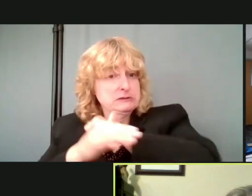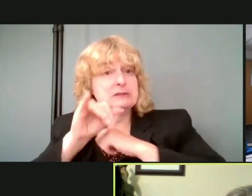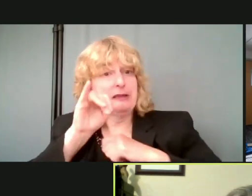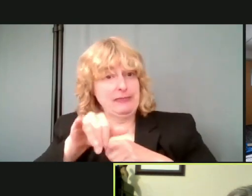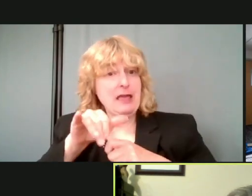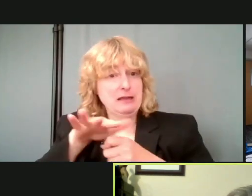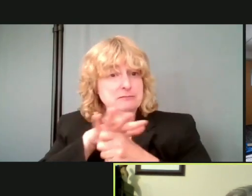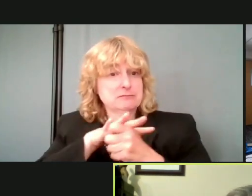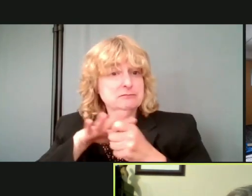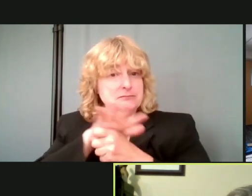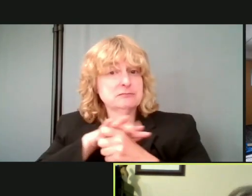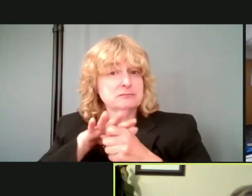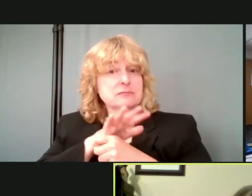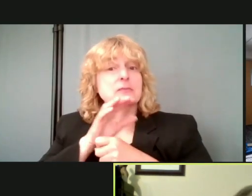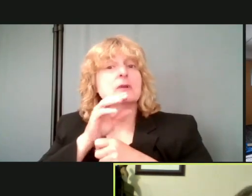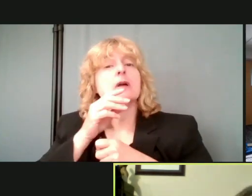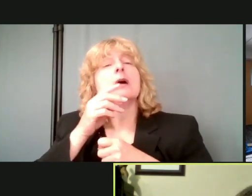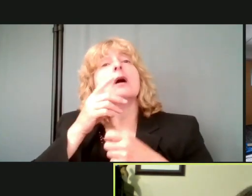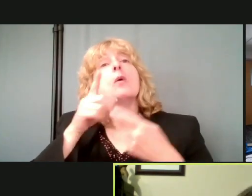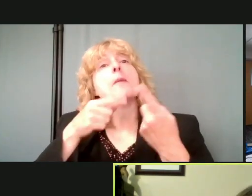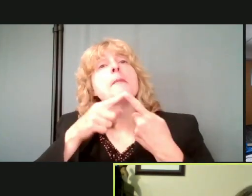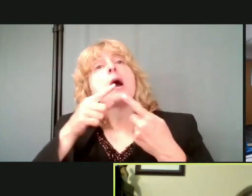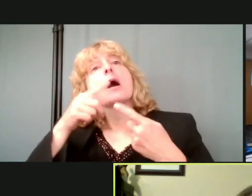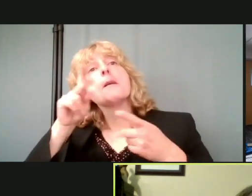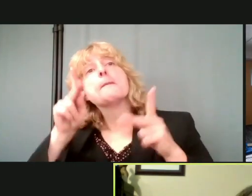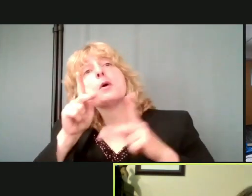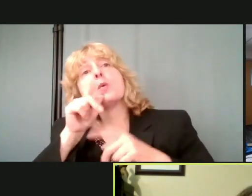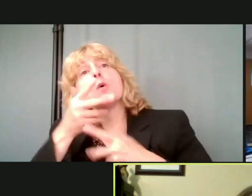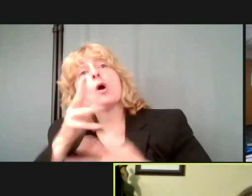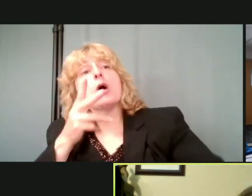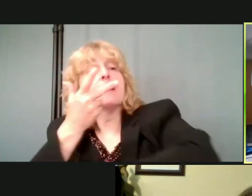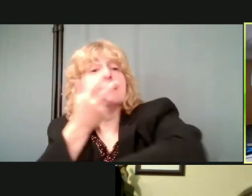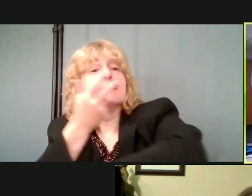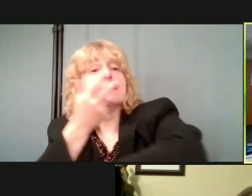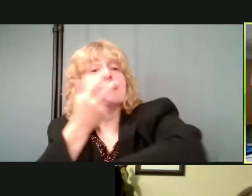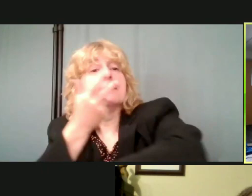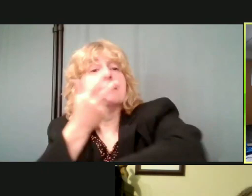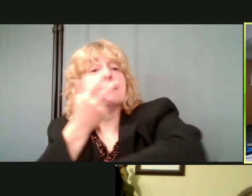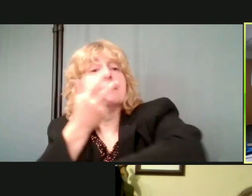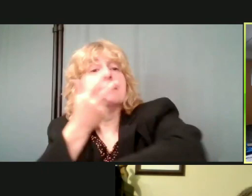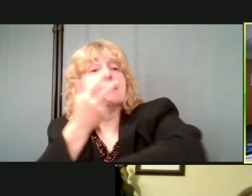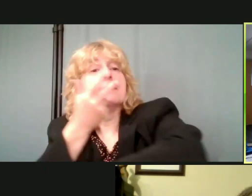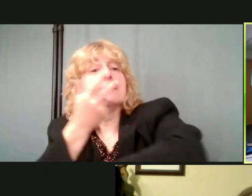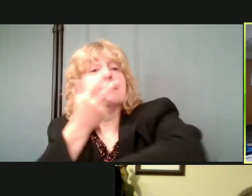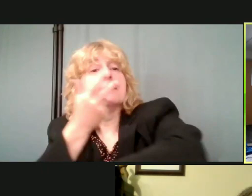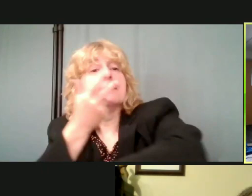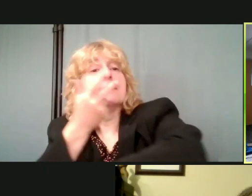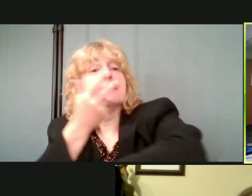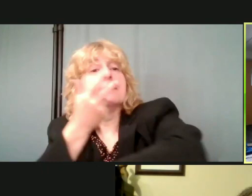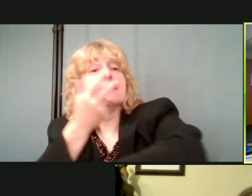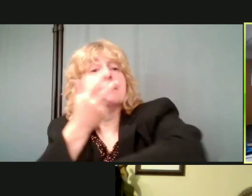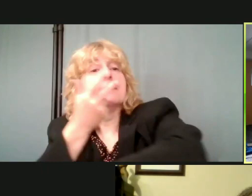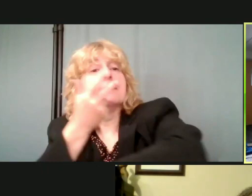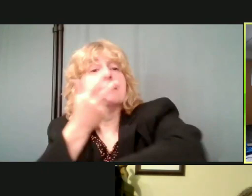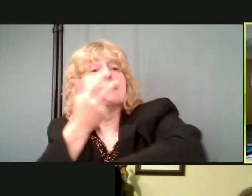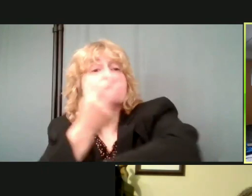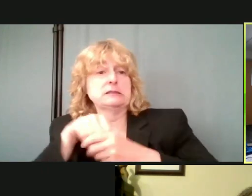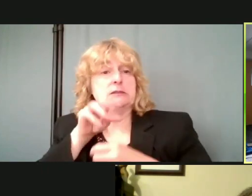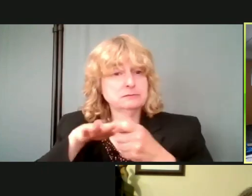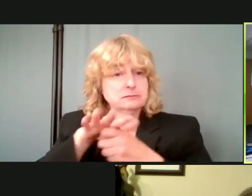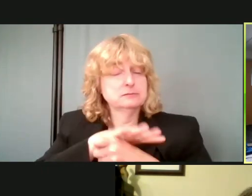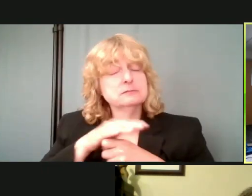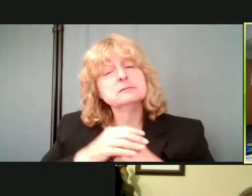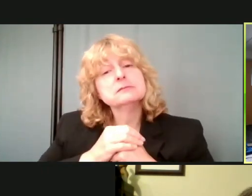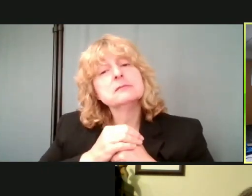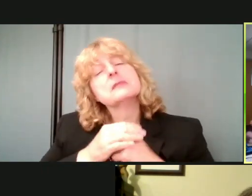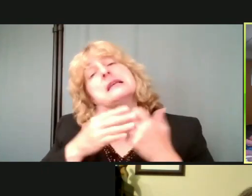for vaccinated people in Wayne County? So I can't speak for the county. I can't speak for the city. Um,